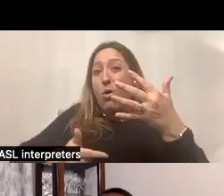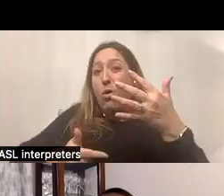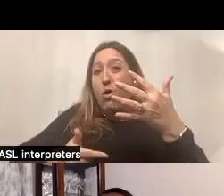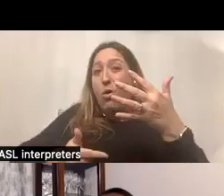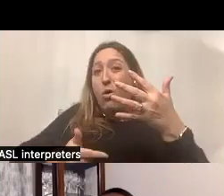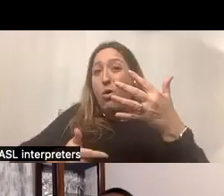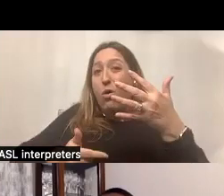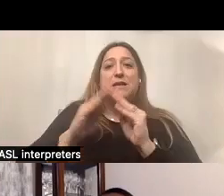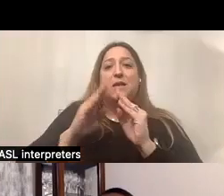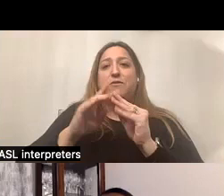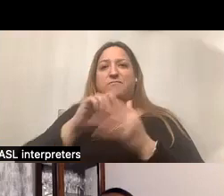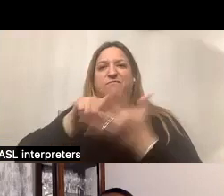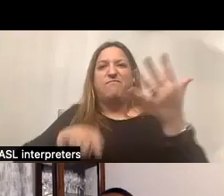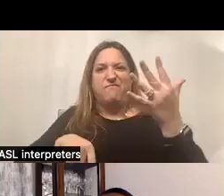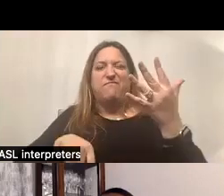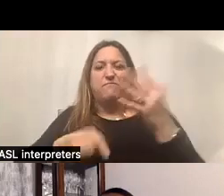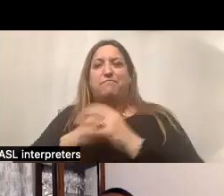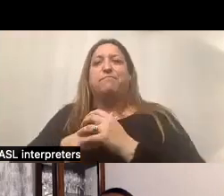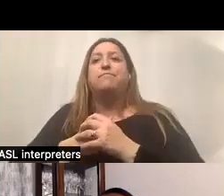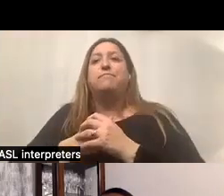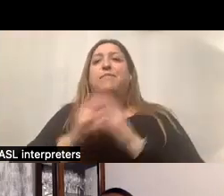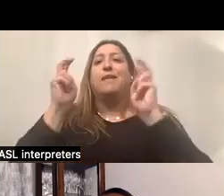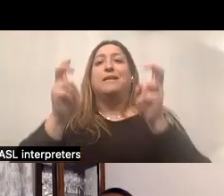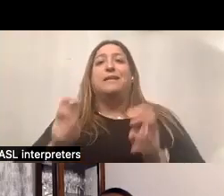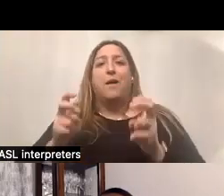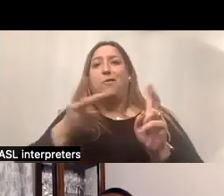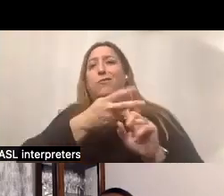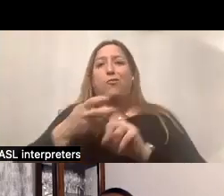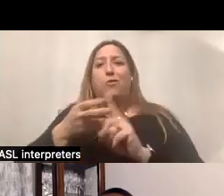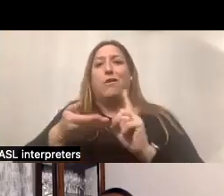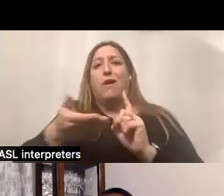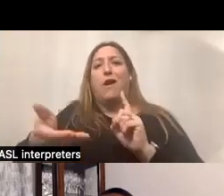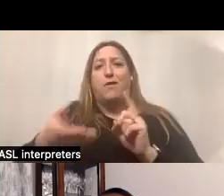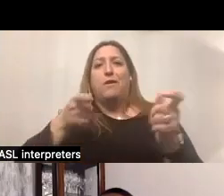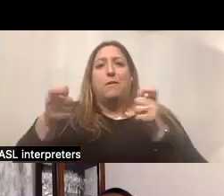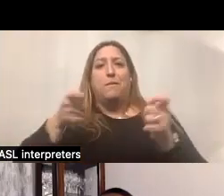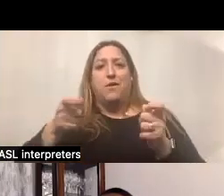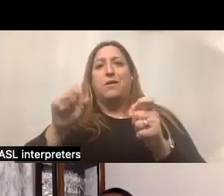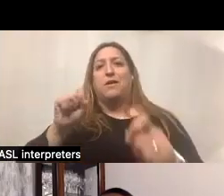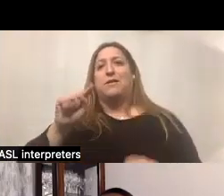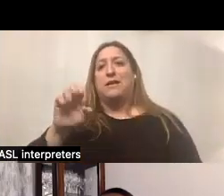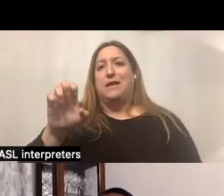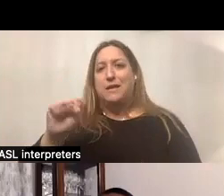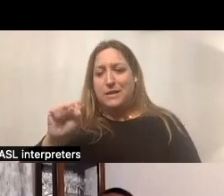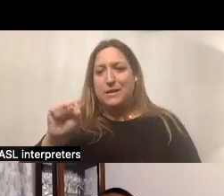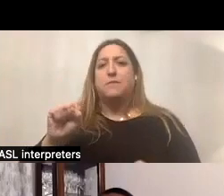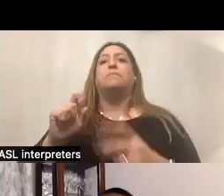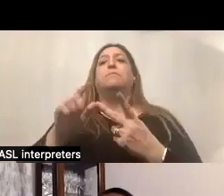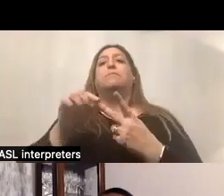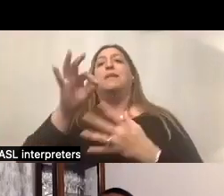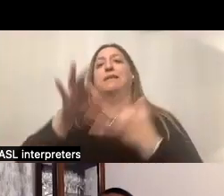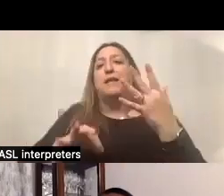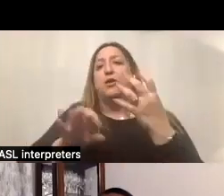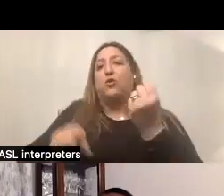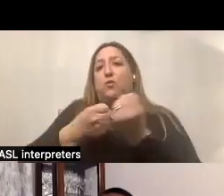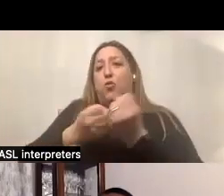series of five. The topics are recruiting, hiring, and managing SDEs, selecting supports and